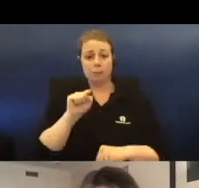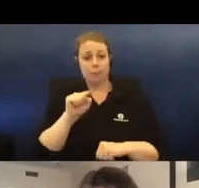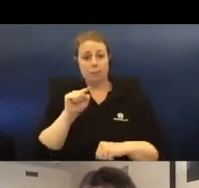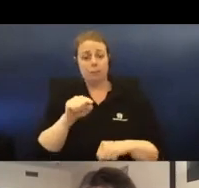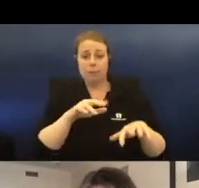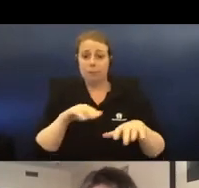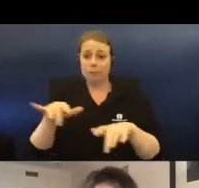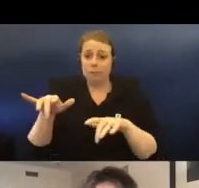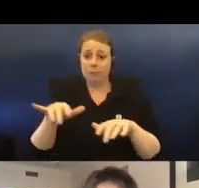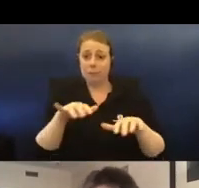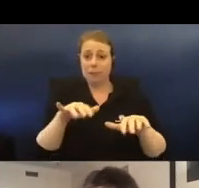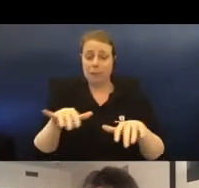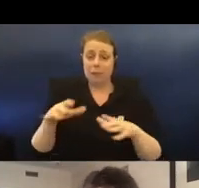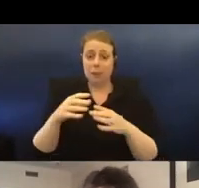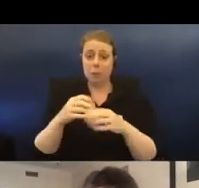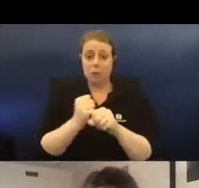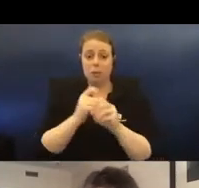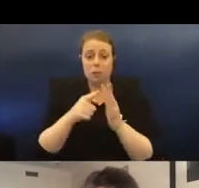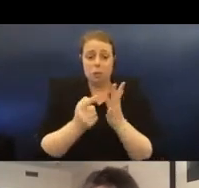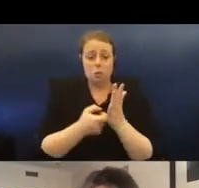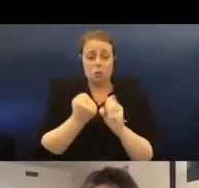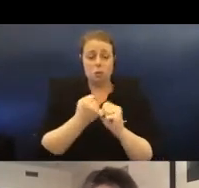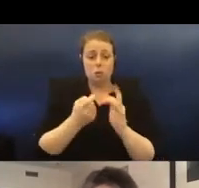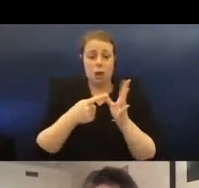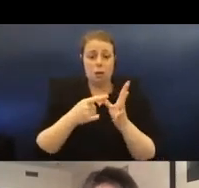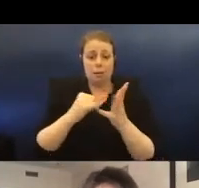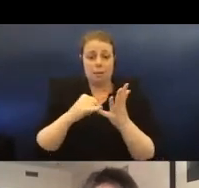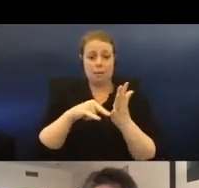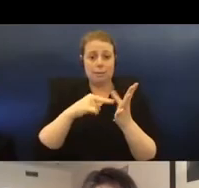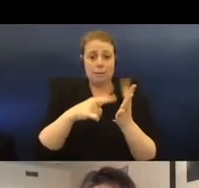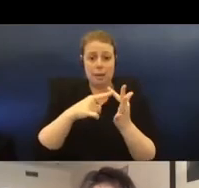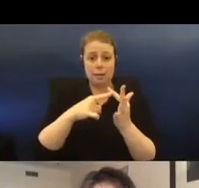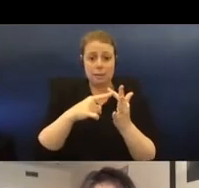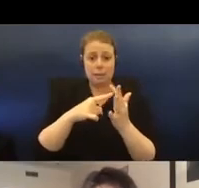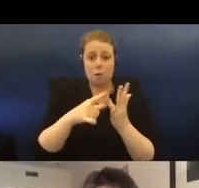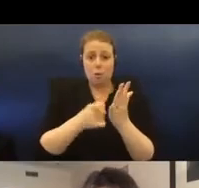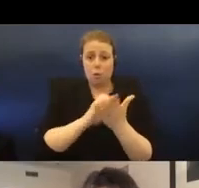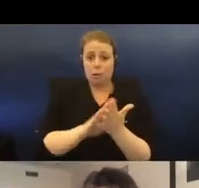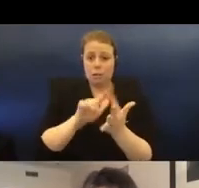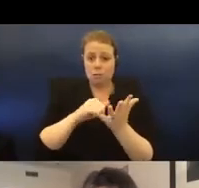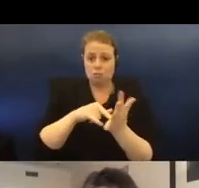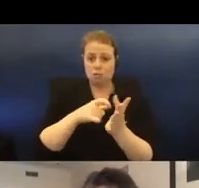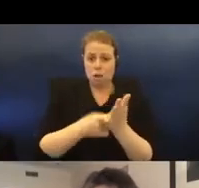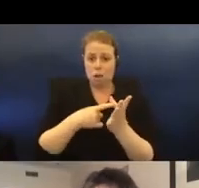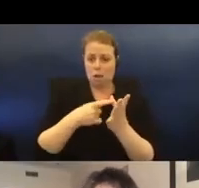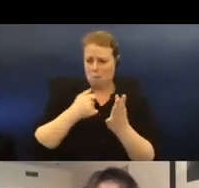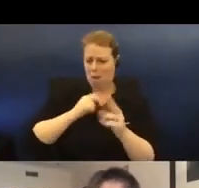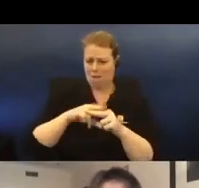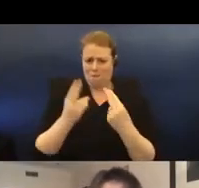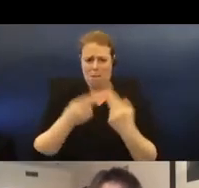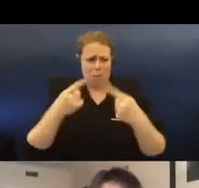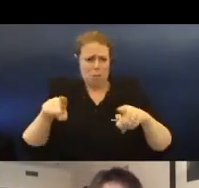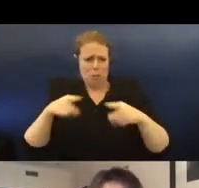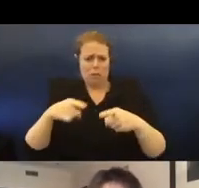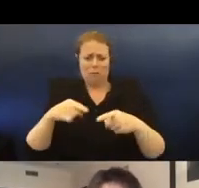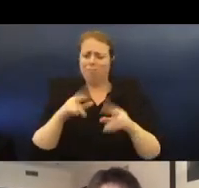concerto with the Georgian State Orchestra. With my family all being musicians and artists as well, it was a natural place